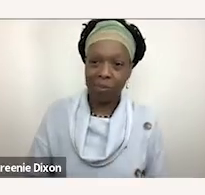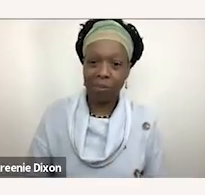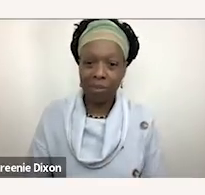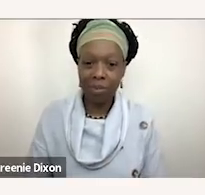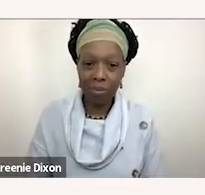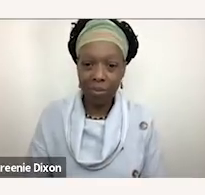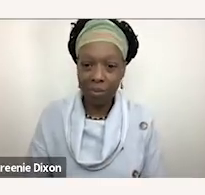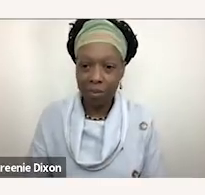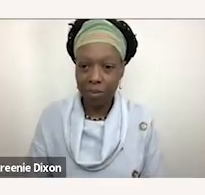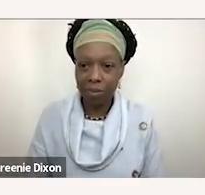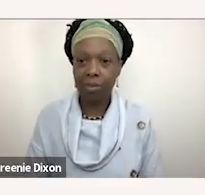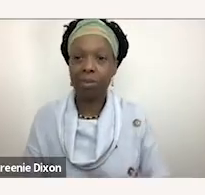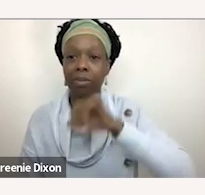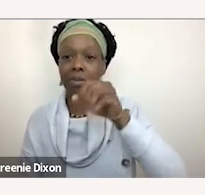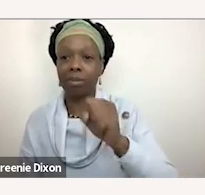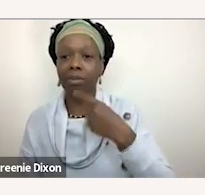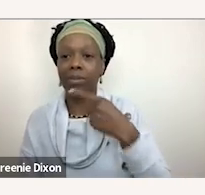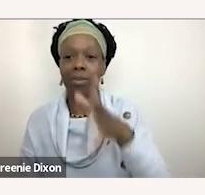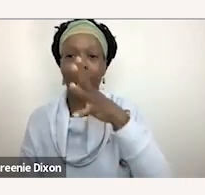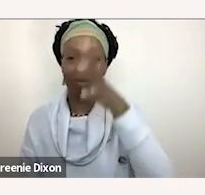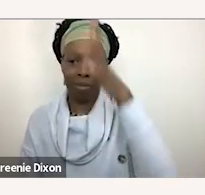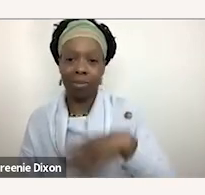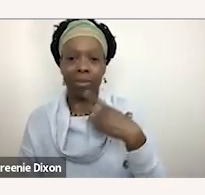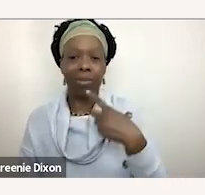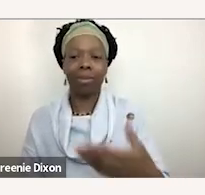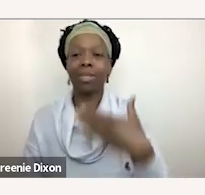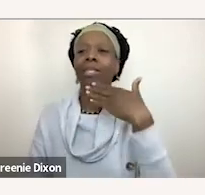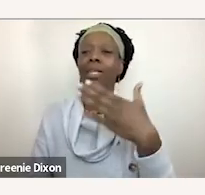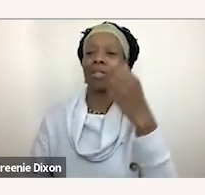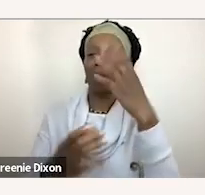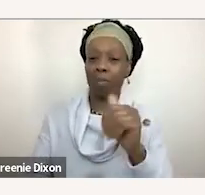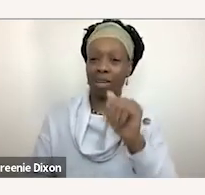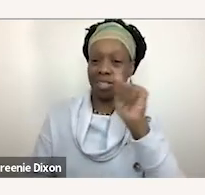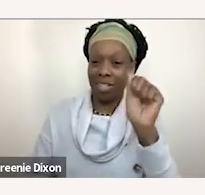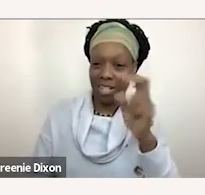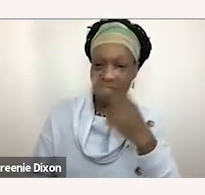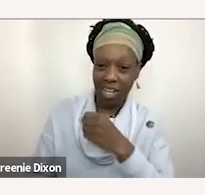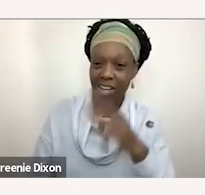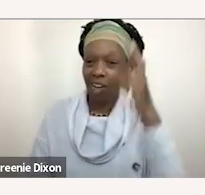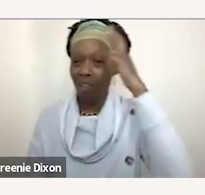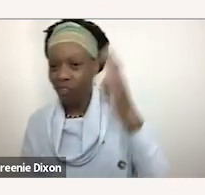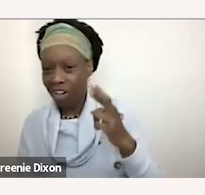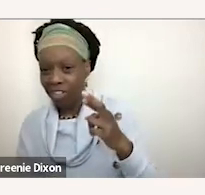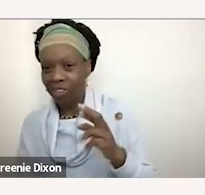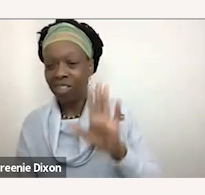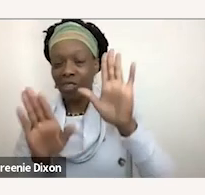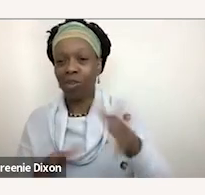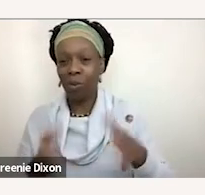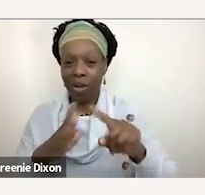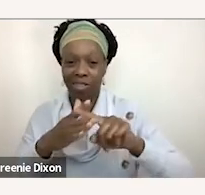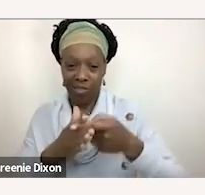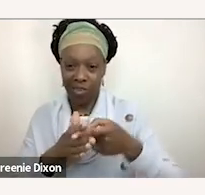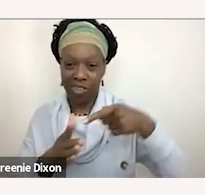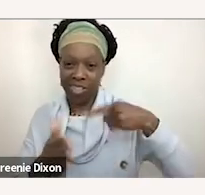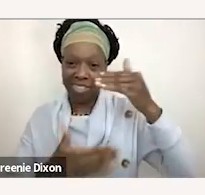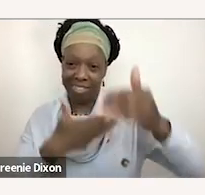well thank you so much ashley and rachel for that presentation um what a great way to kick off the